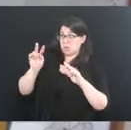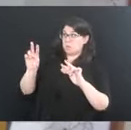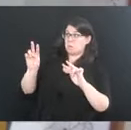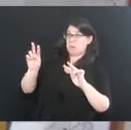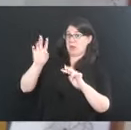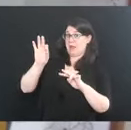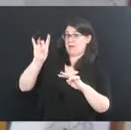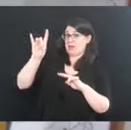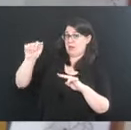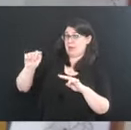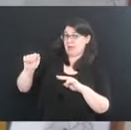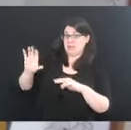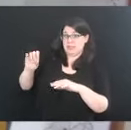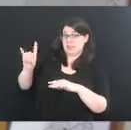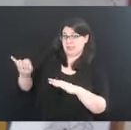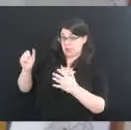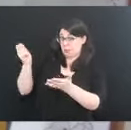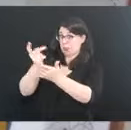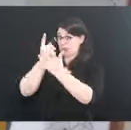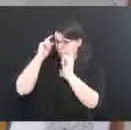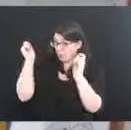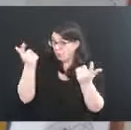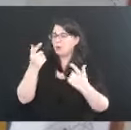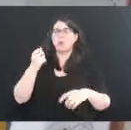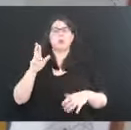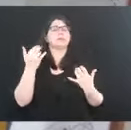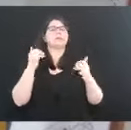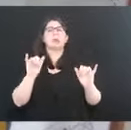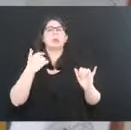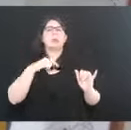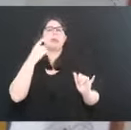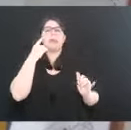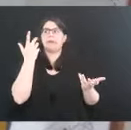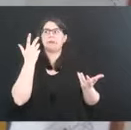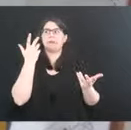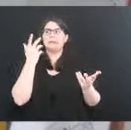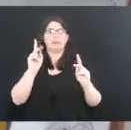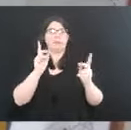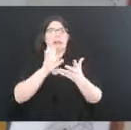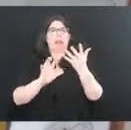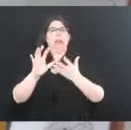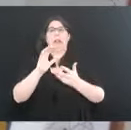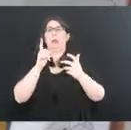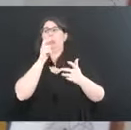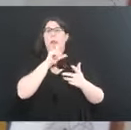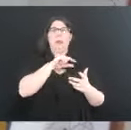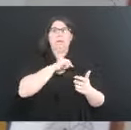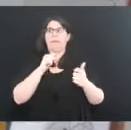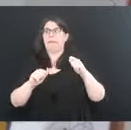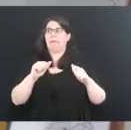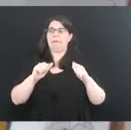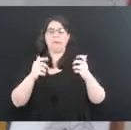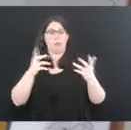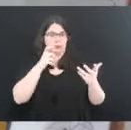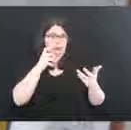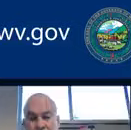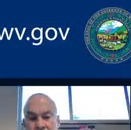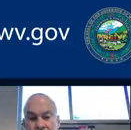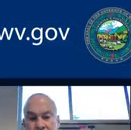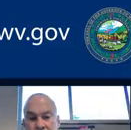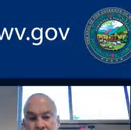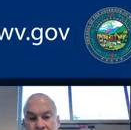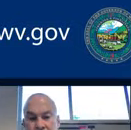CDC to open it up to everyone or are we still just generally confused about who's eligible? Thank you. Okay,